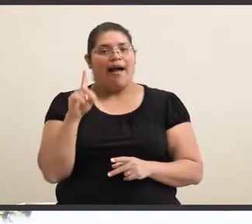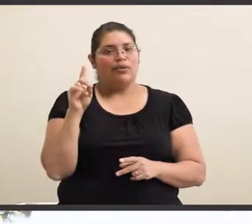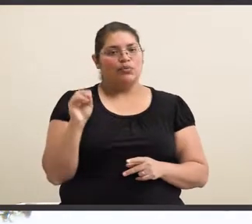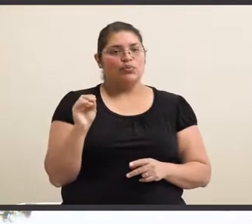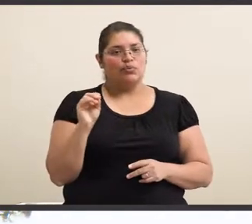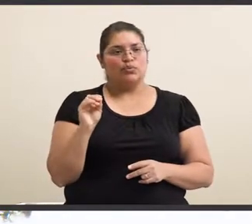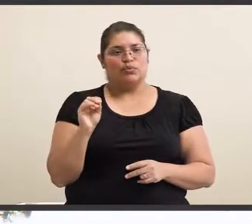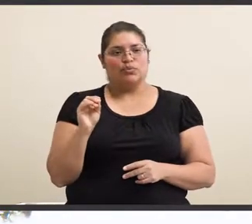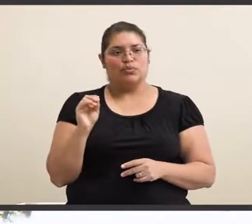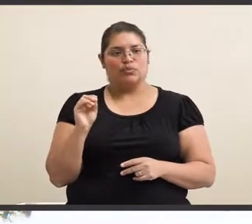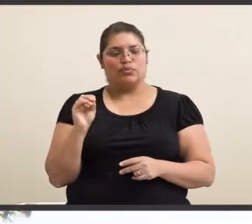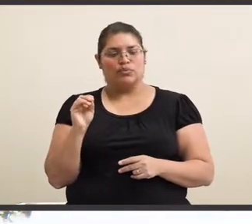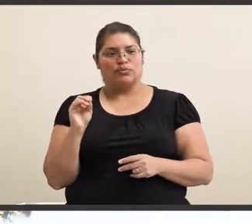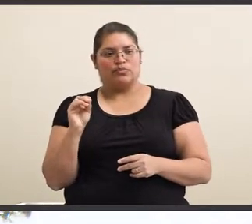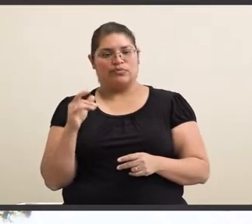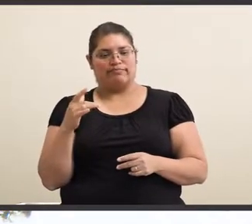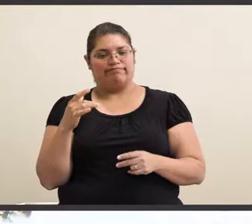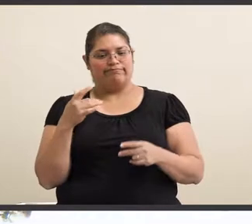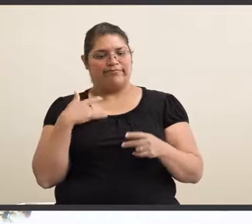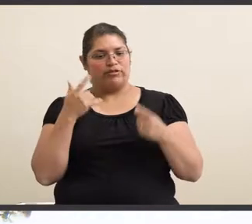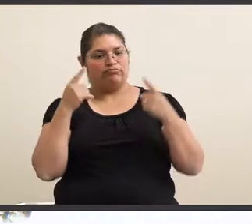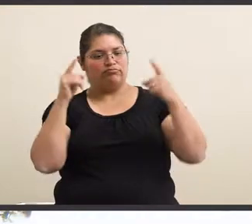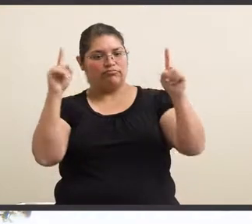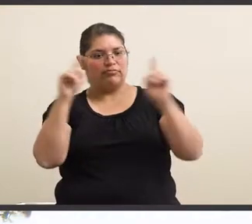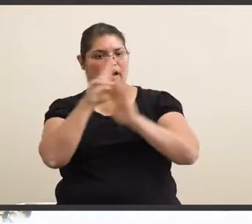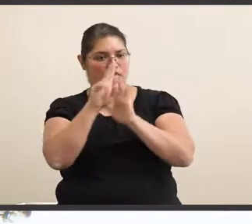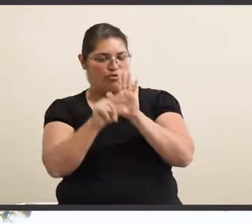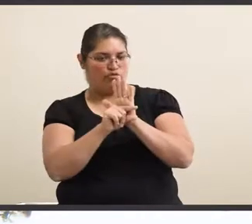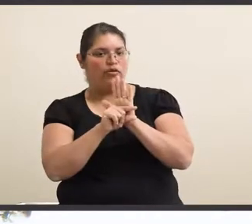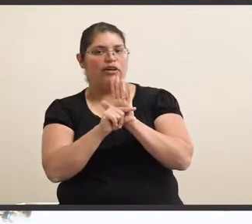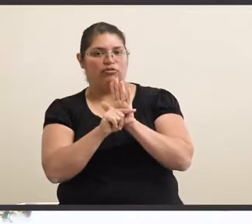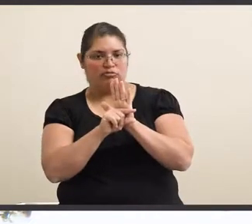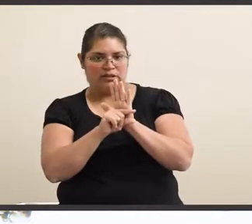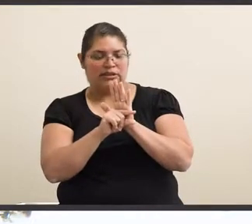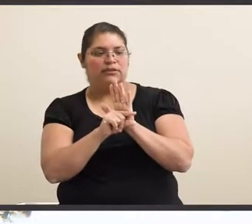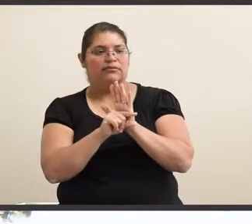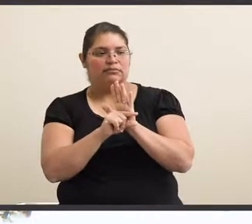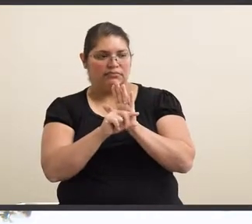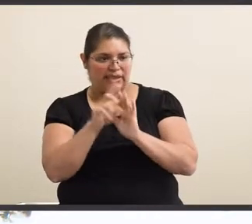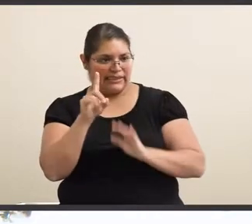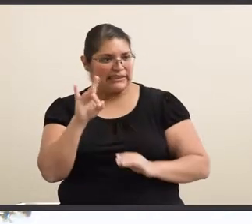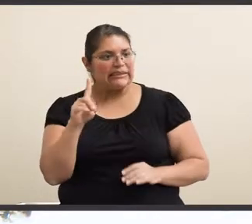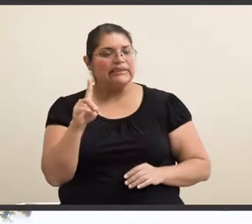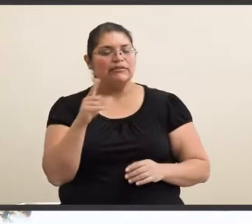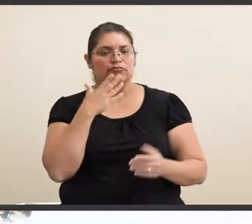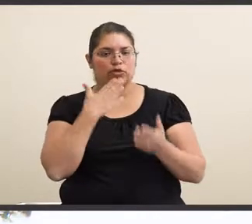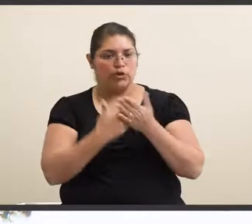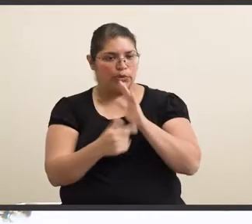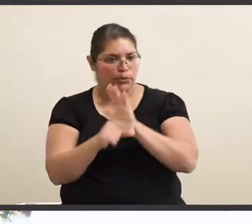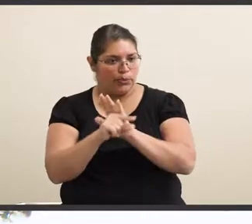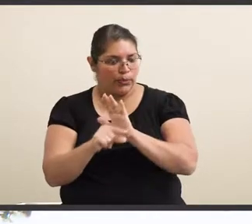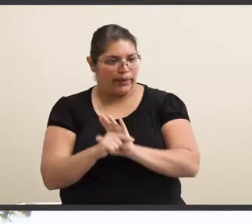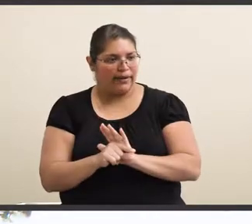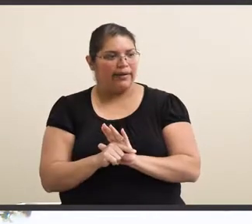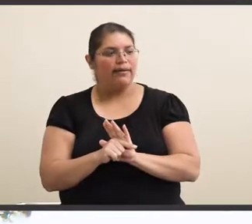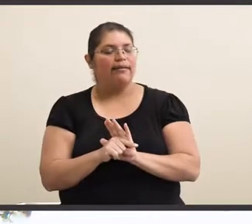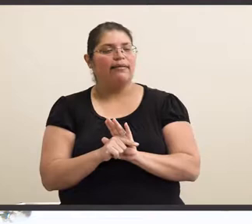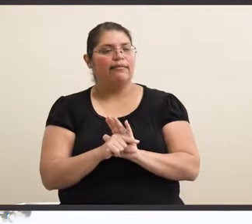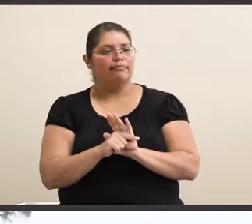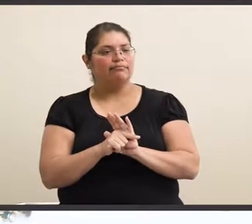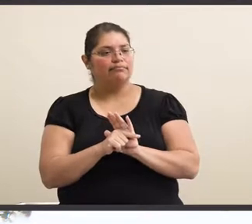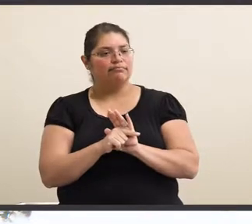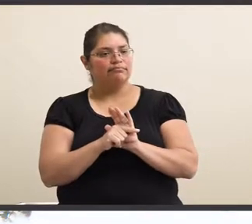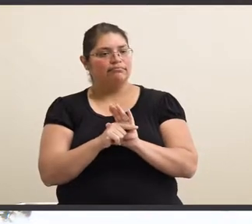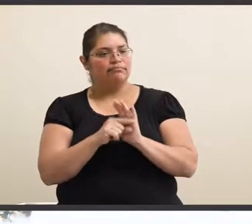I did succeed in undergraduate, did get really good grades, and a lot